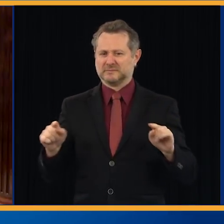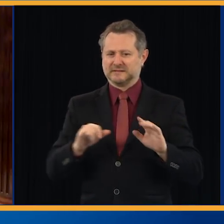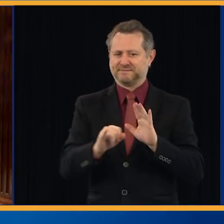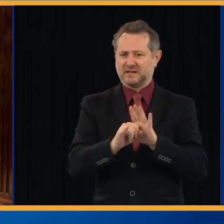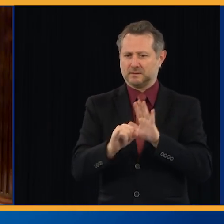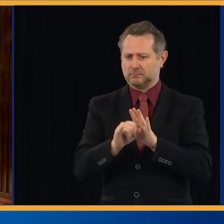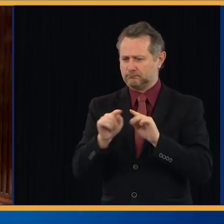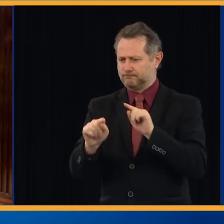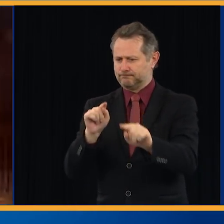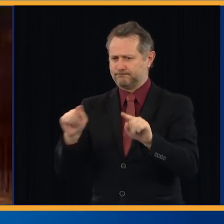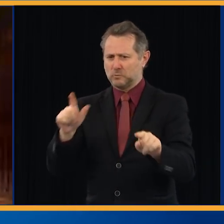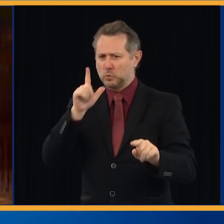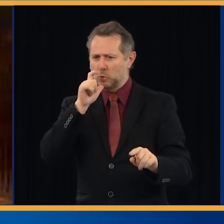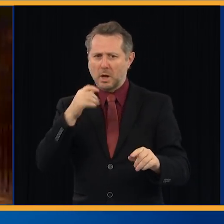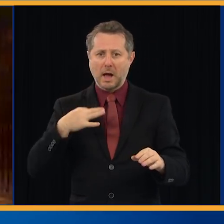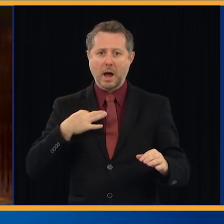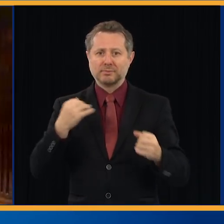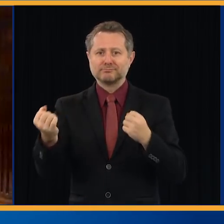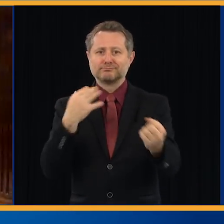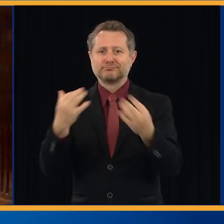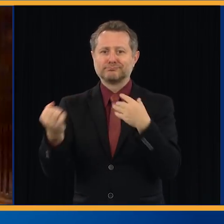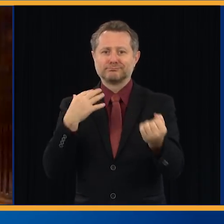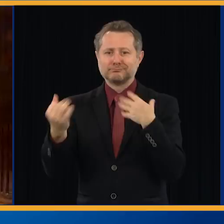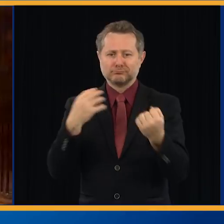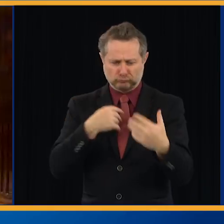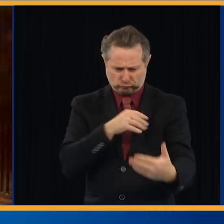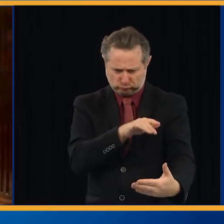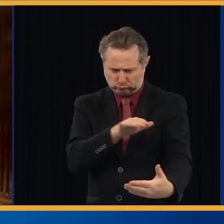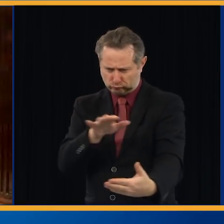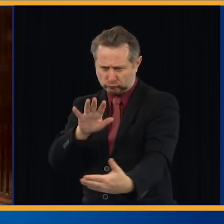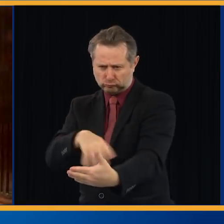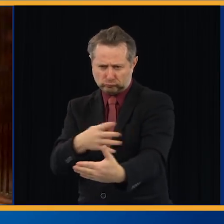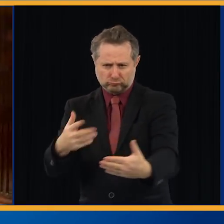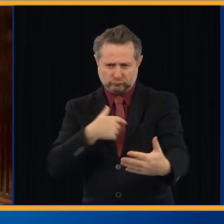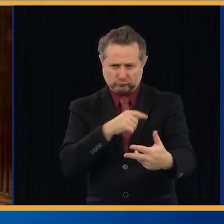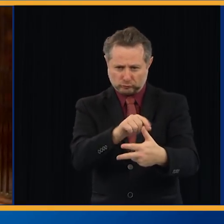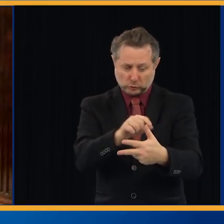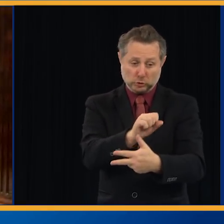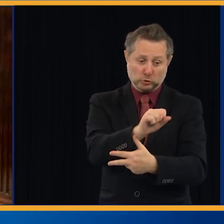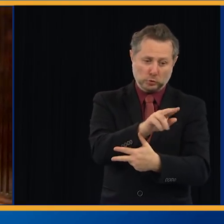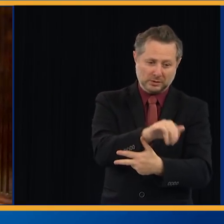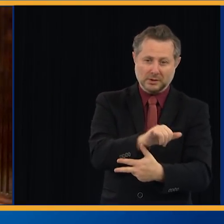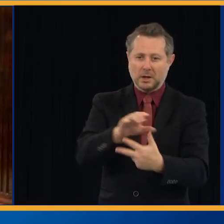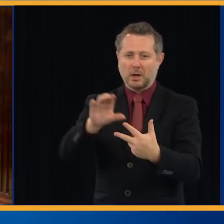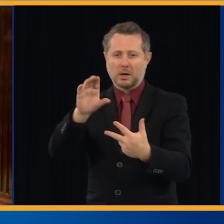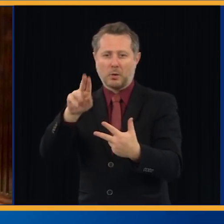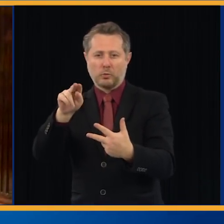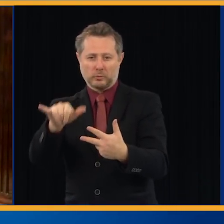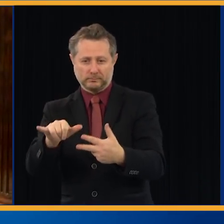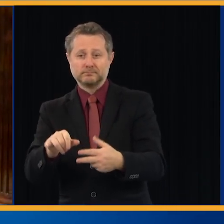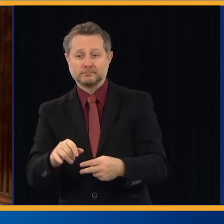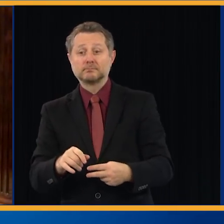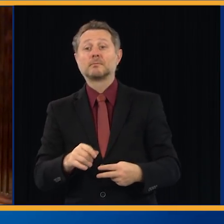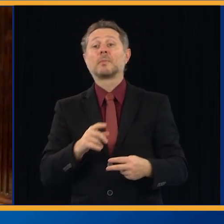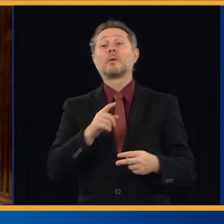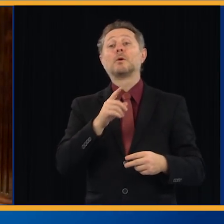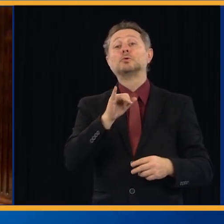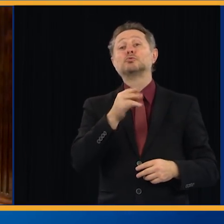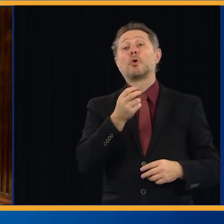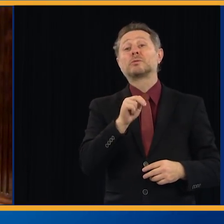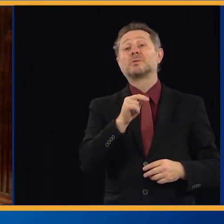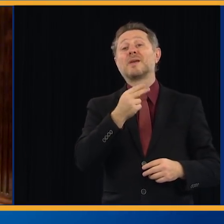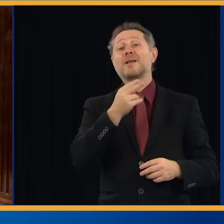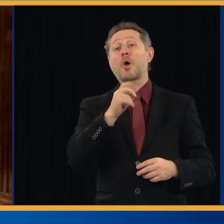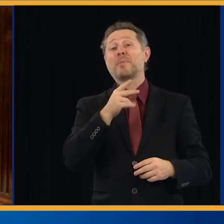them for their work in joining us. To help the state with training, Johns Hopkins has developed a training class, which can be